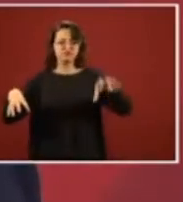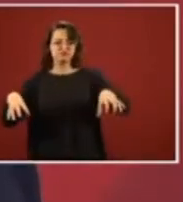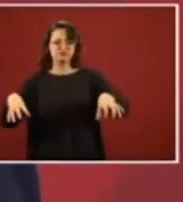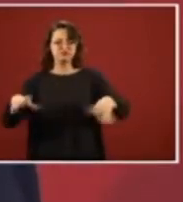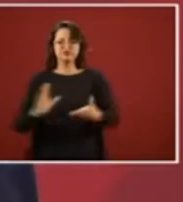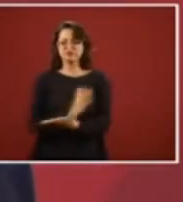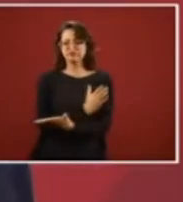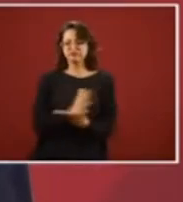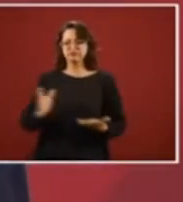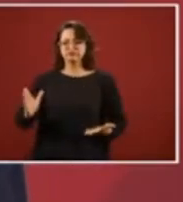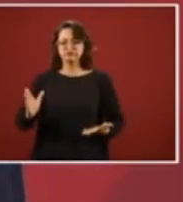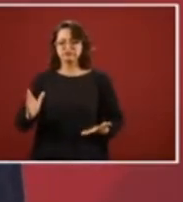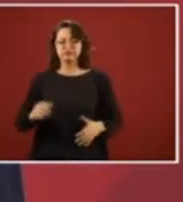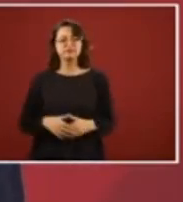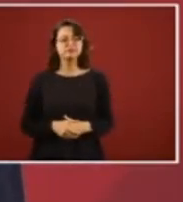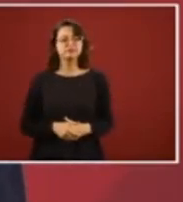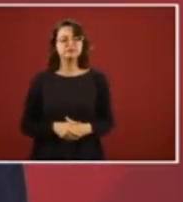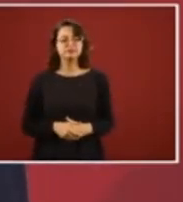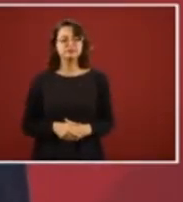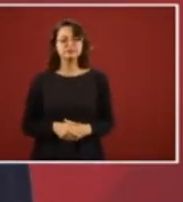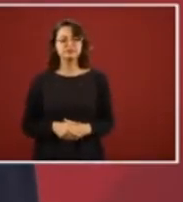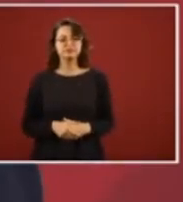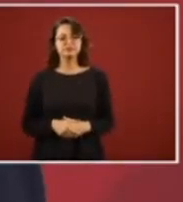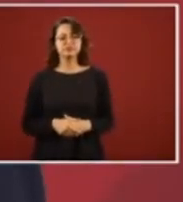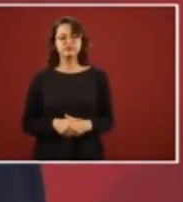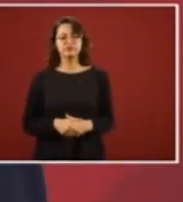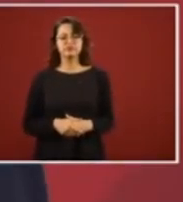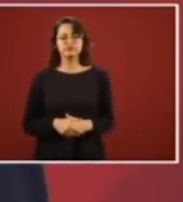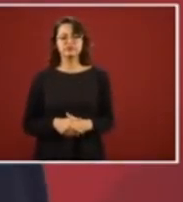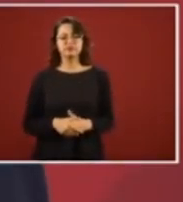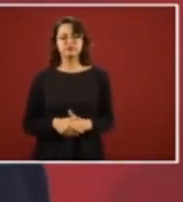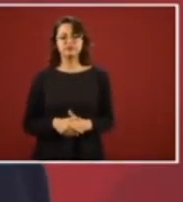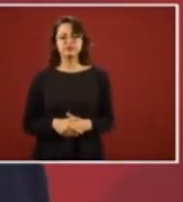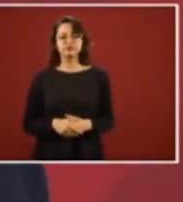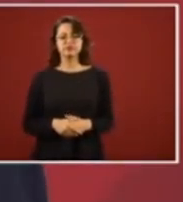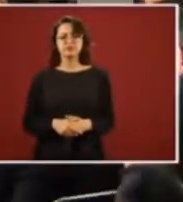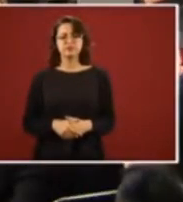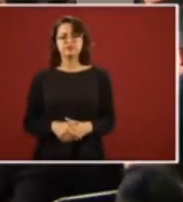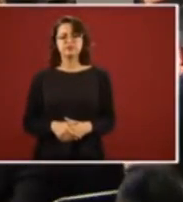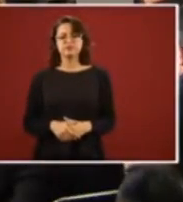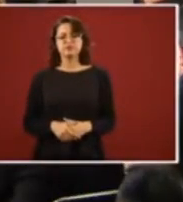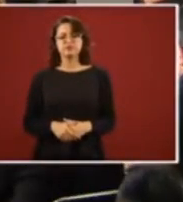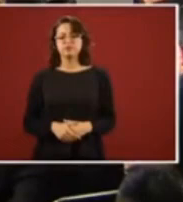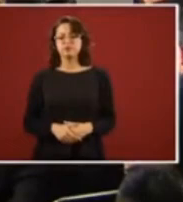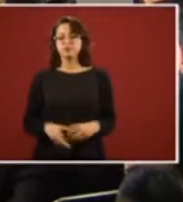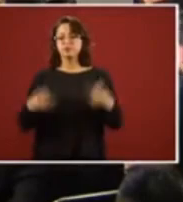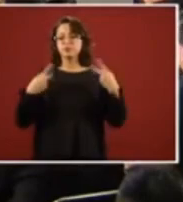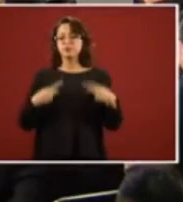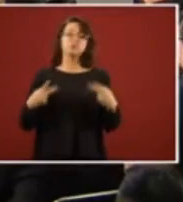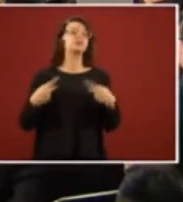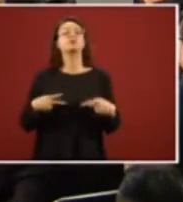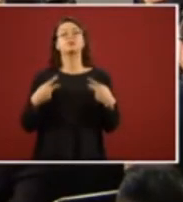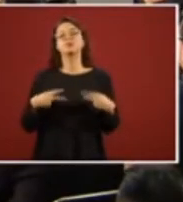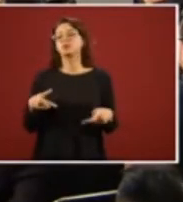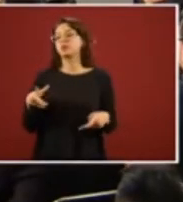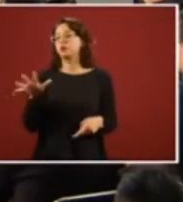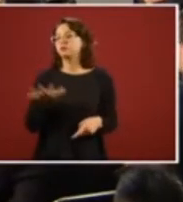separate spheres, while the people didn't even